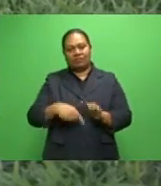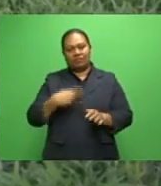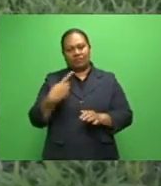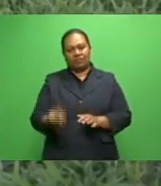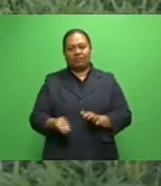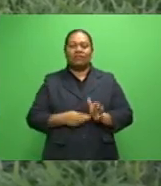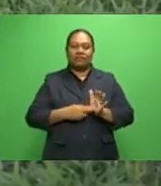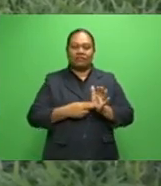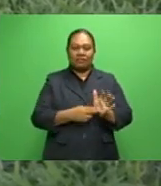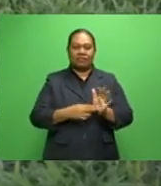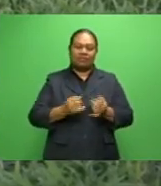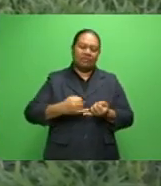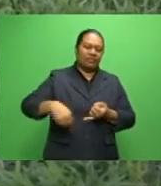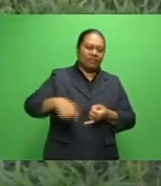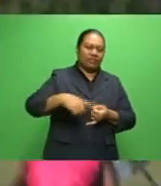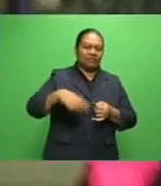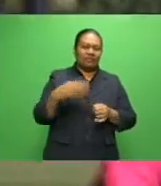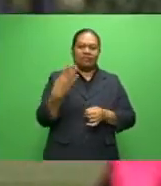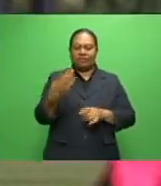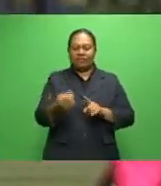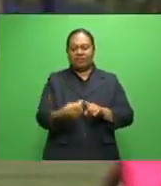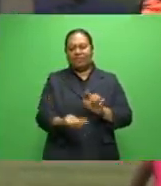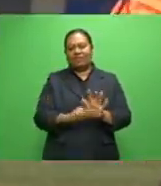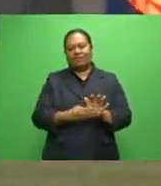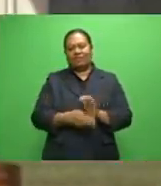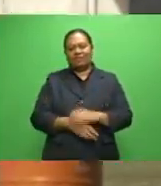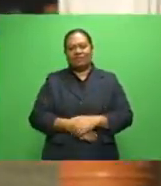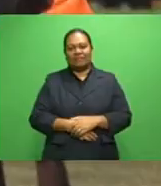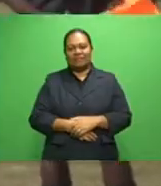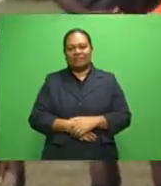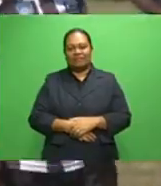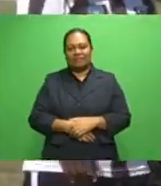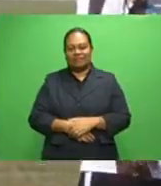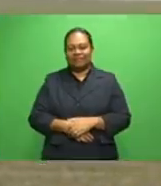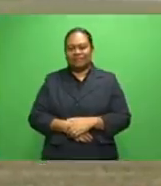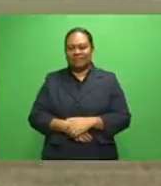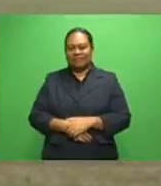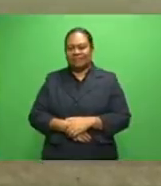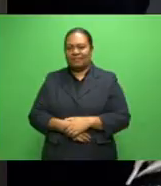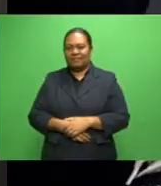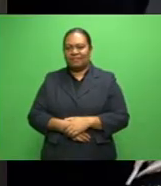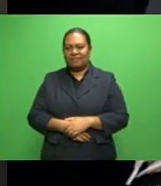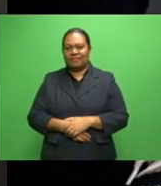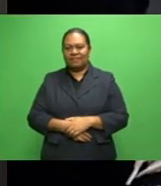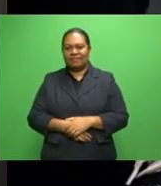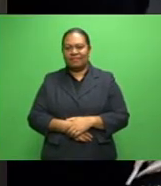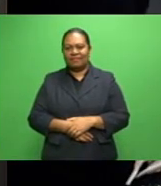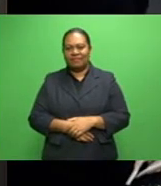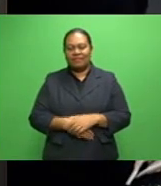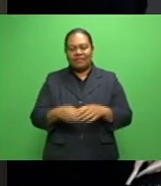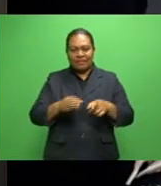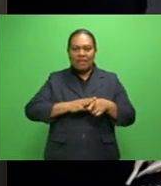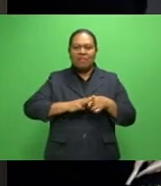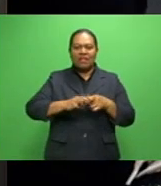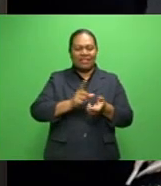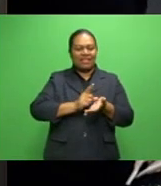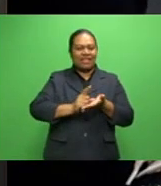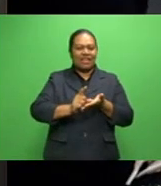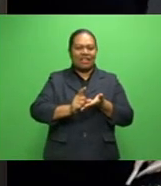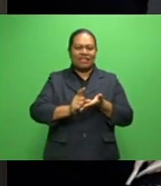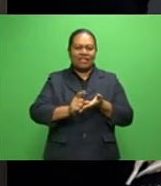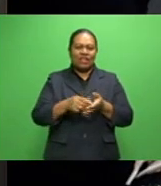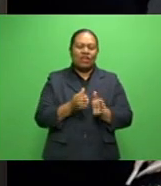while Nandi meets Suva at 4 p.m. Philippa Naikaso, FBC Sports. The message is clear for the island